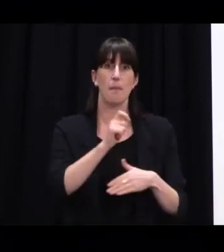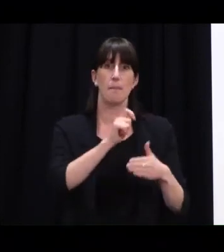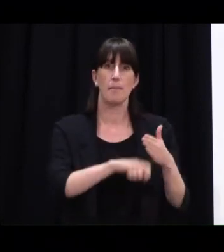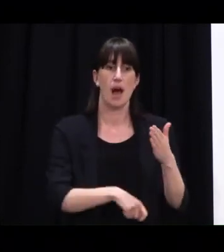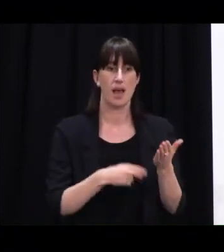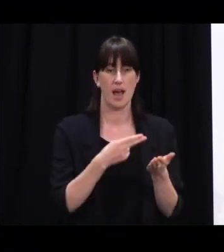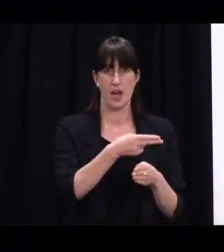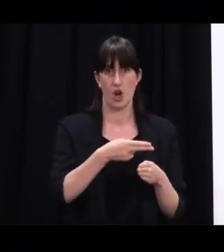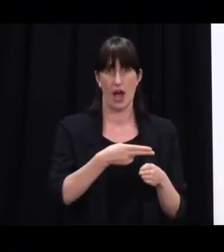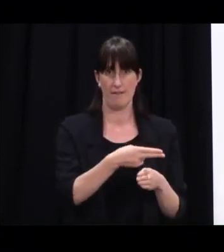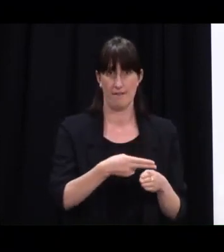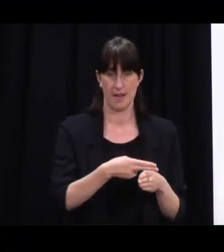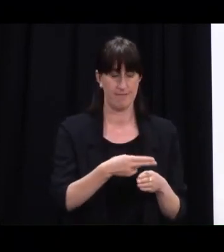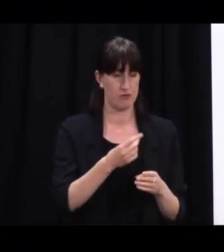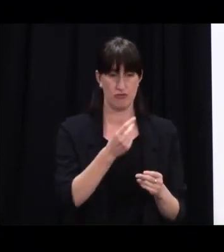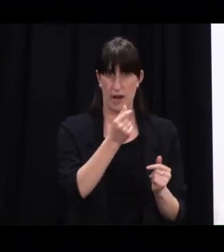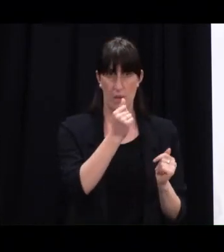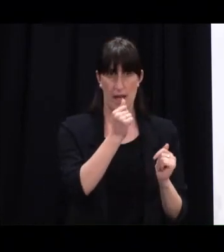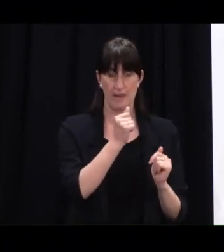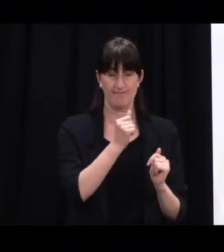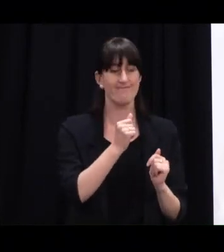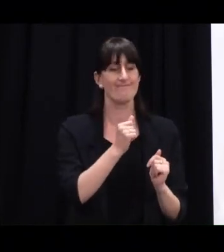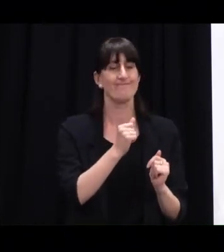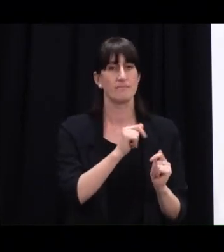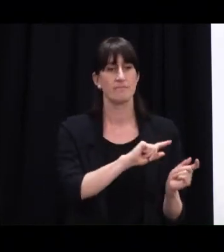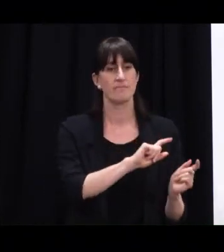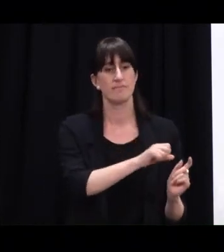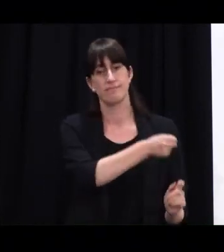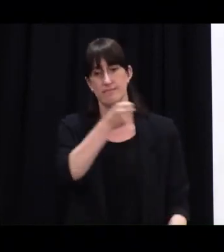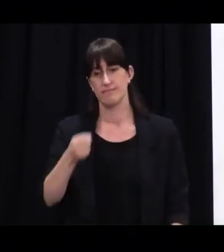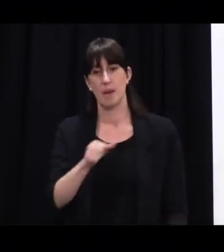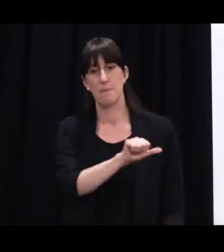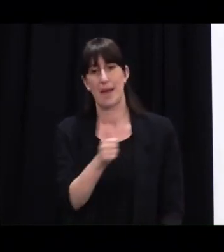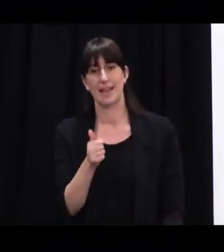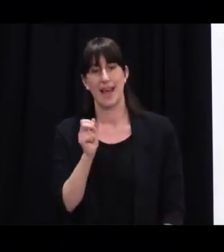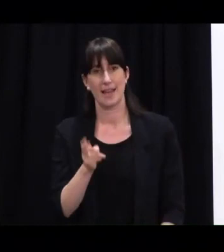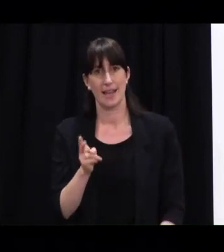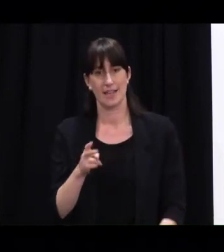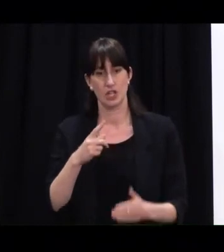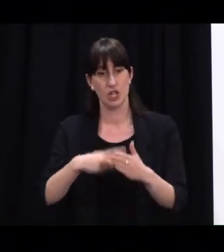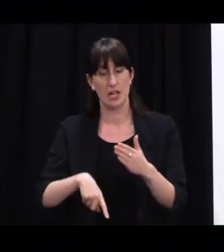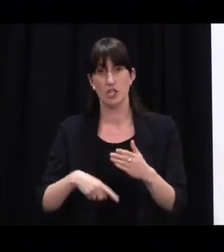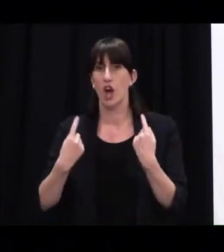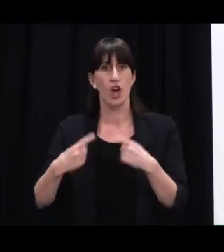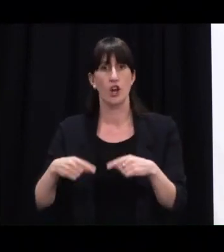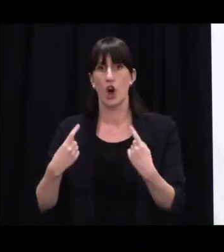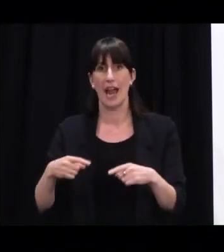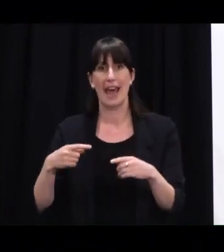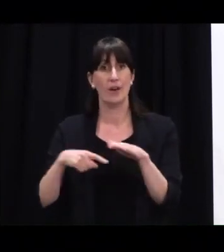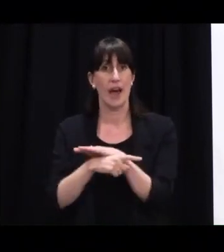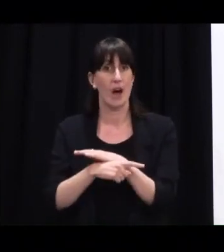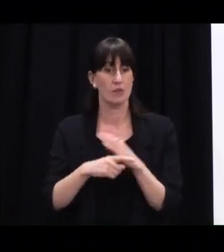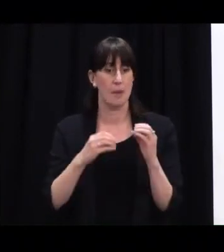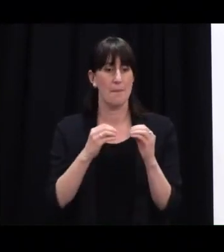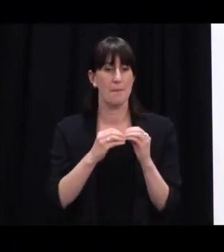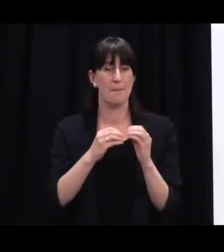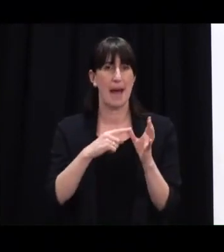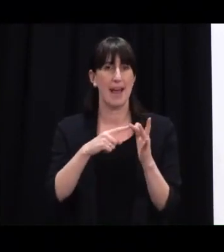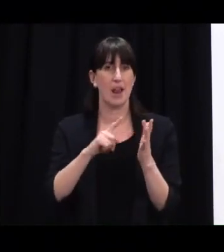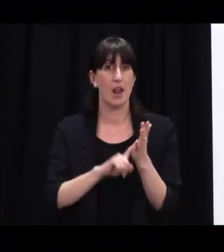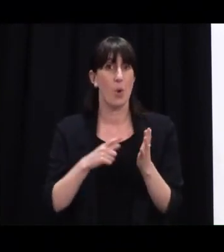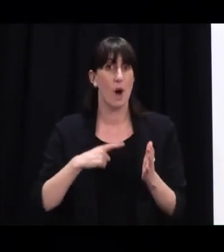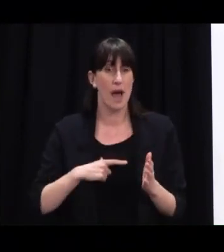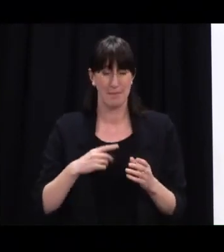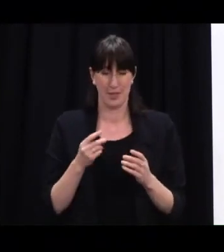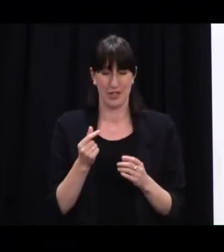back faced charges again and on that occasion was not granted bail because he had immediately re-offended on